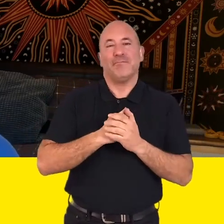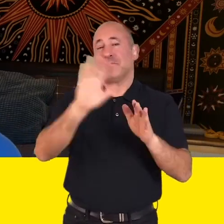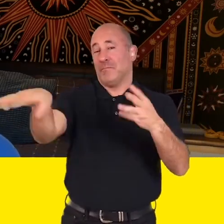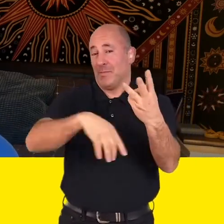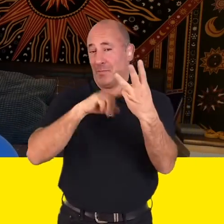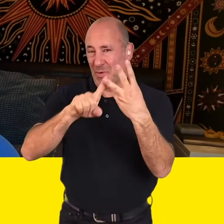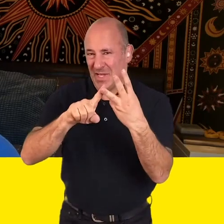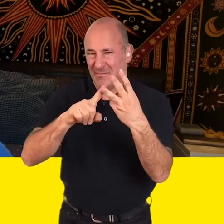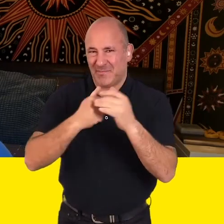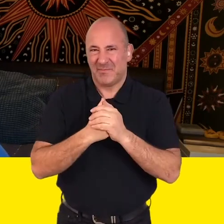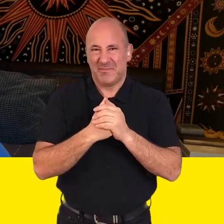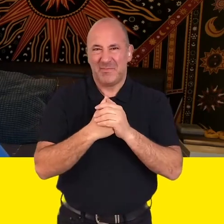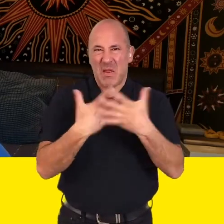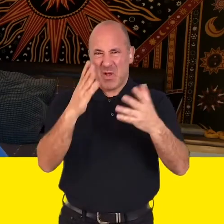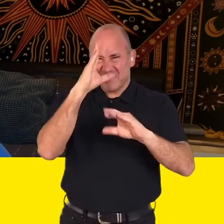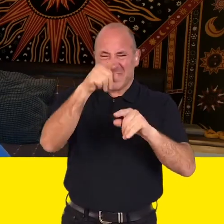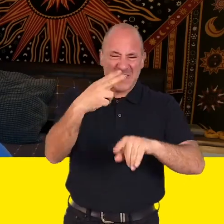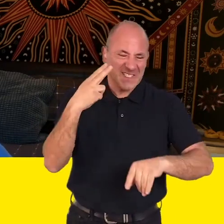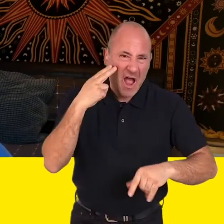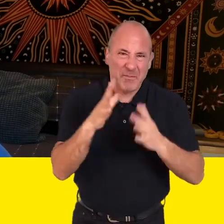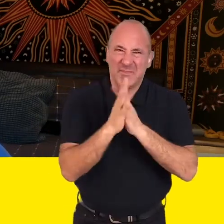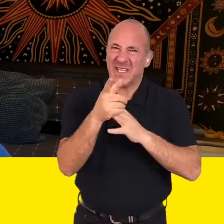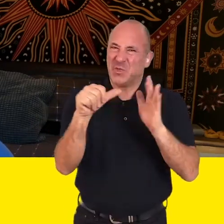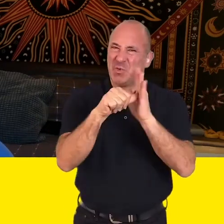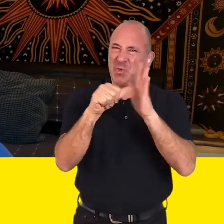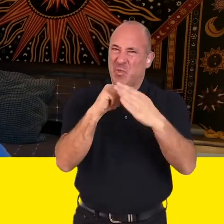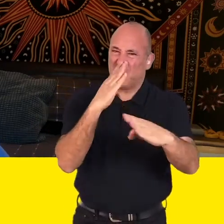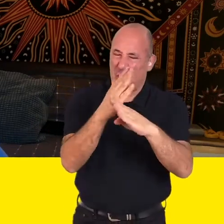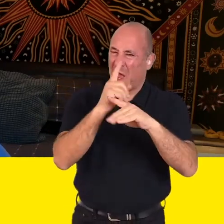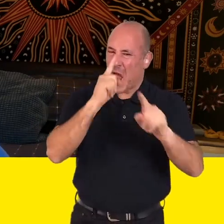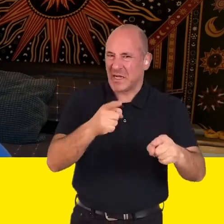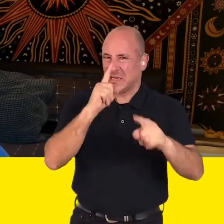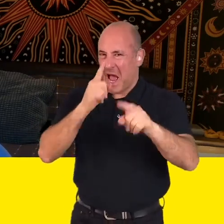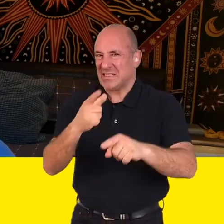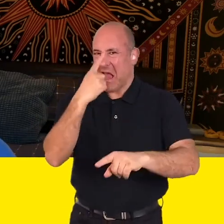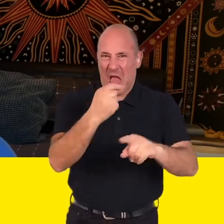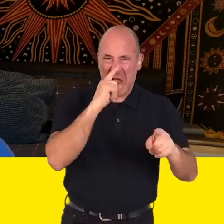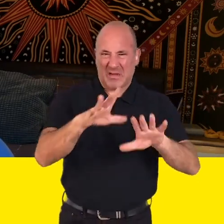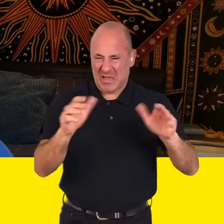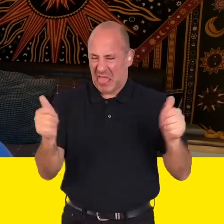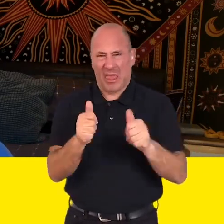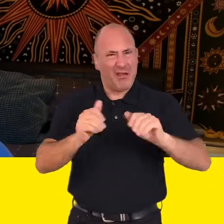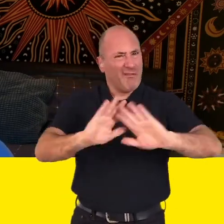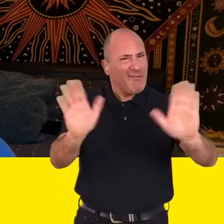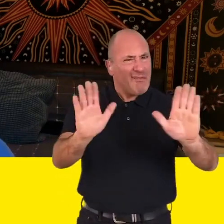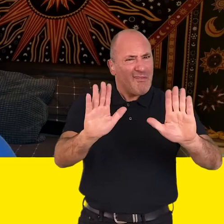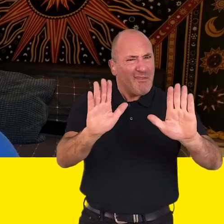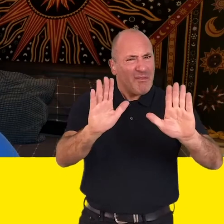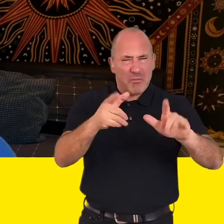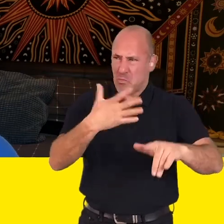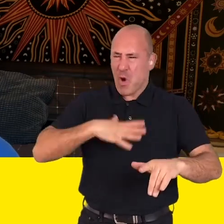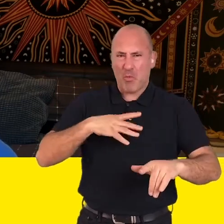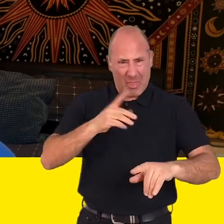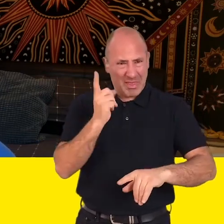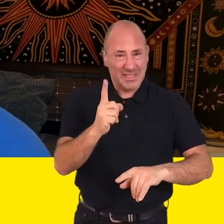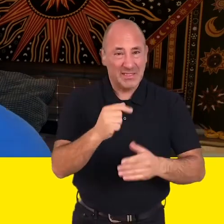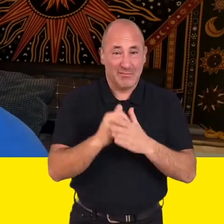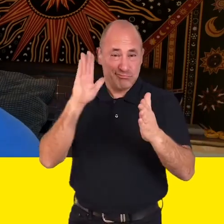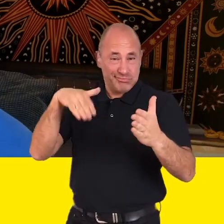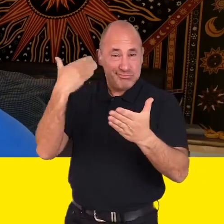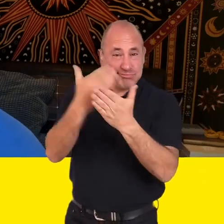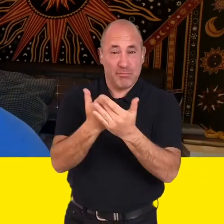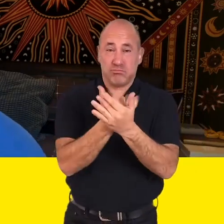And finally number three don't let anyone tell you that your deafness is a limitation to the work that you can do and what you want to do.